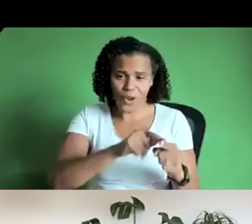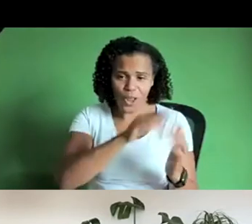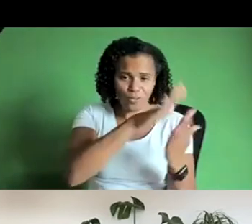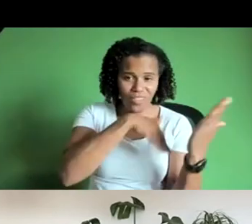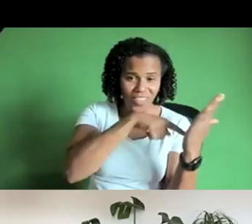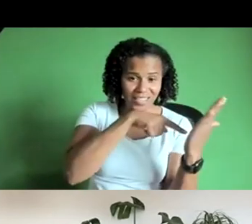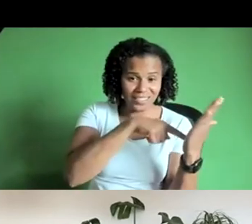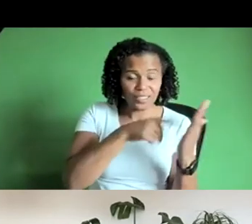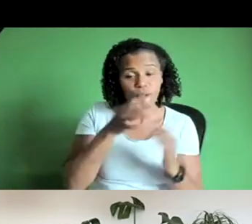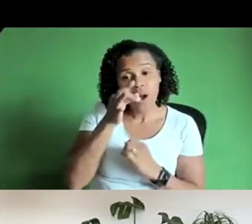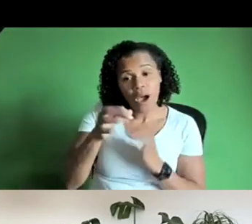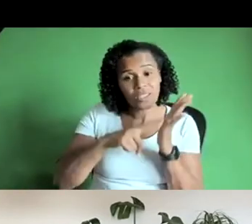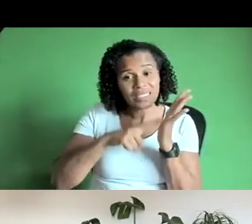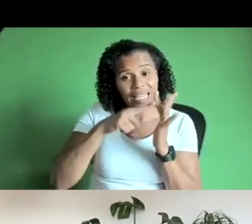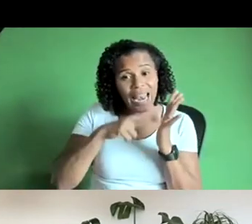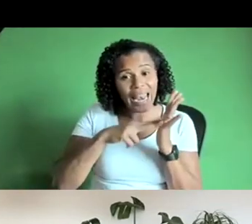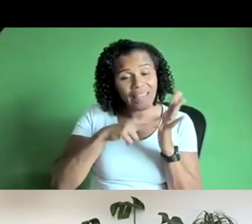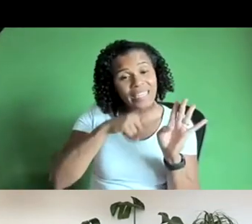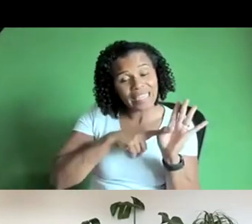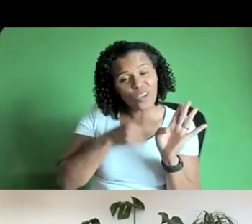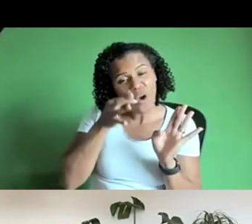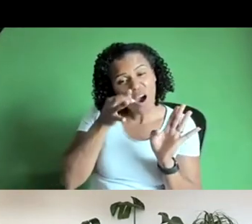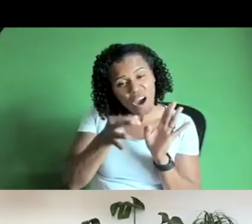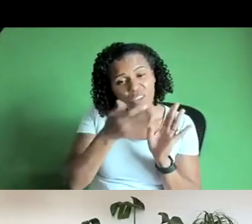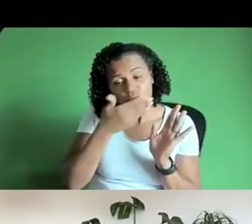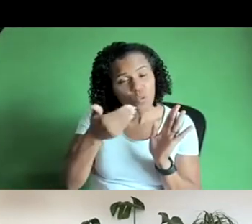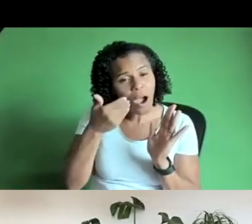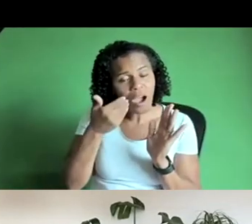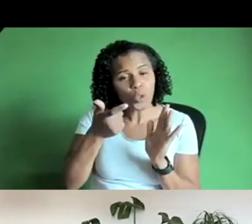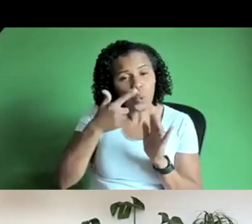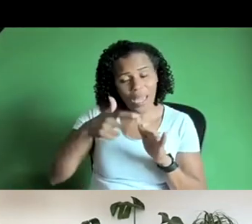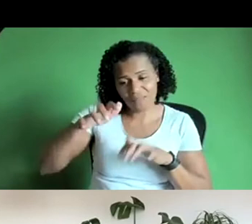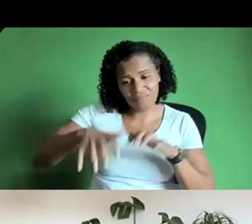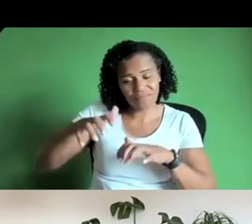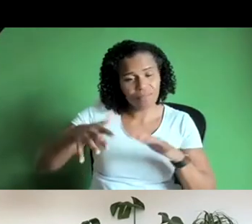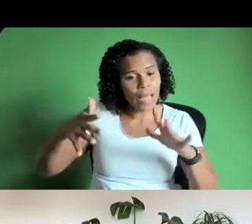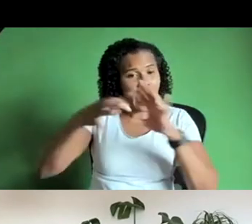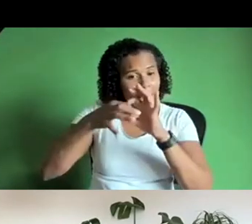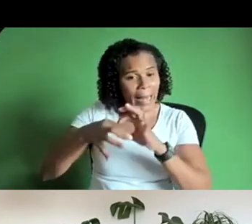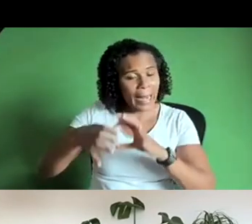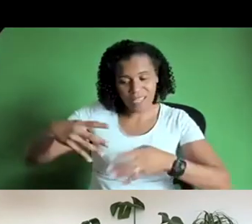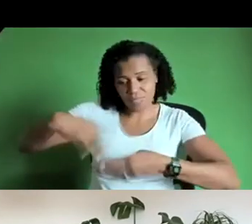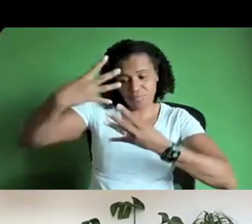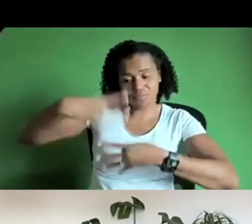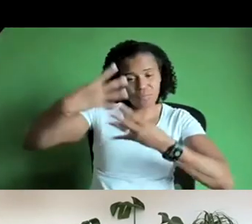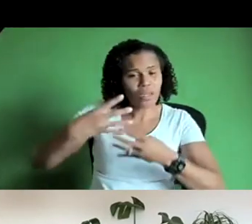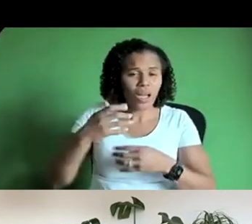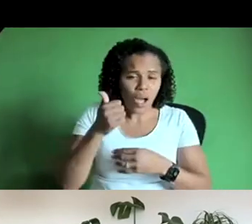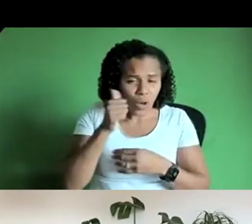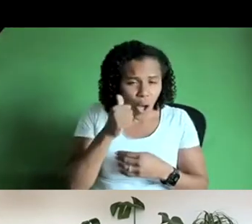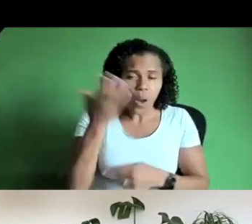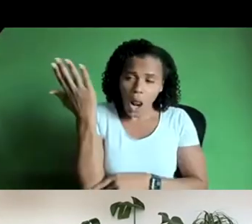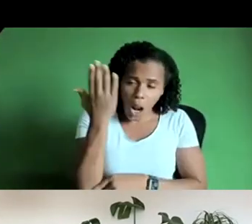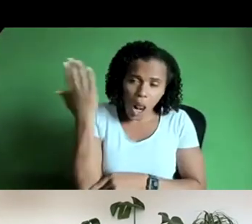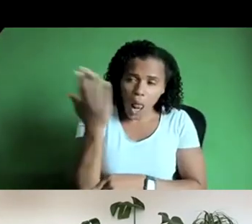ask libby to put some links up as well just that there are some visuals for people to look at because i can it can be quite heavy going when people